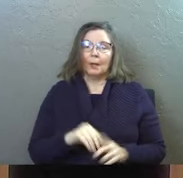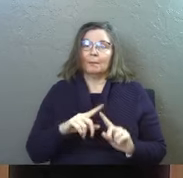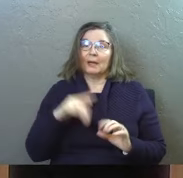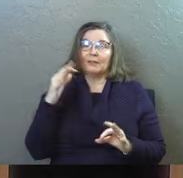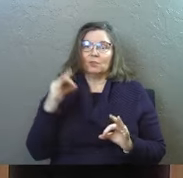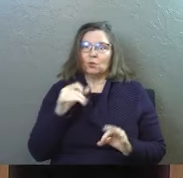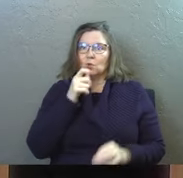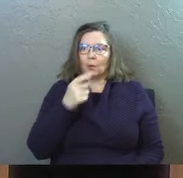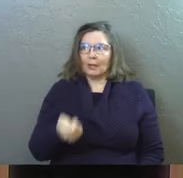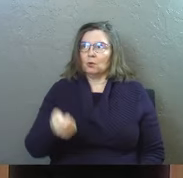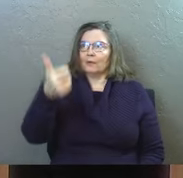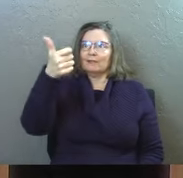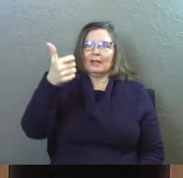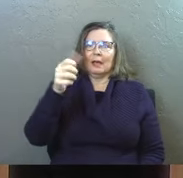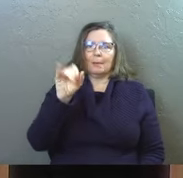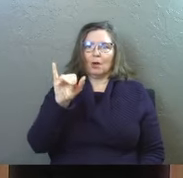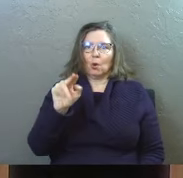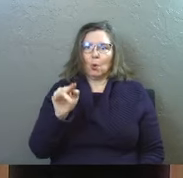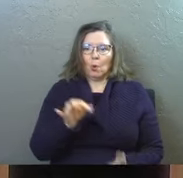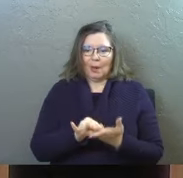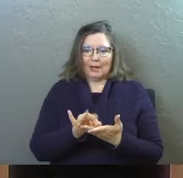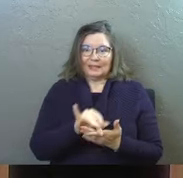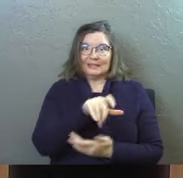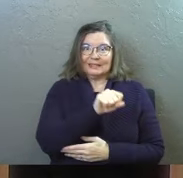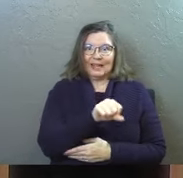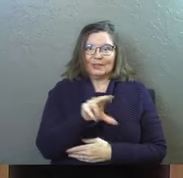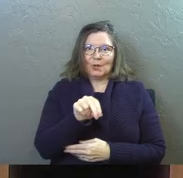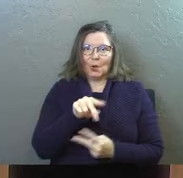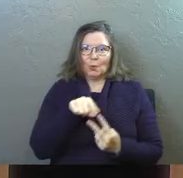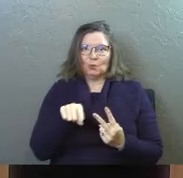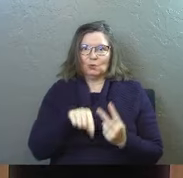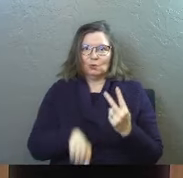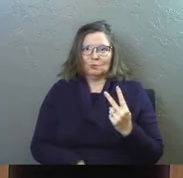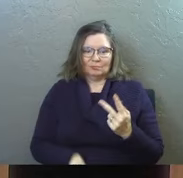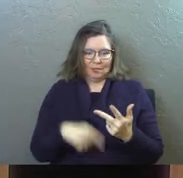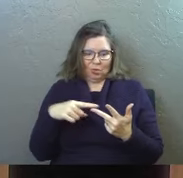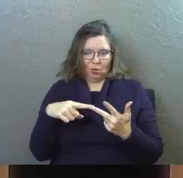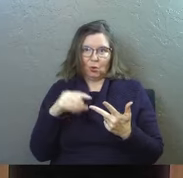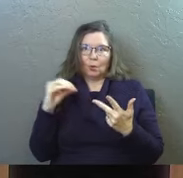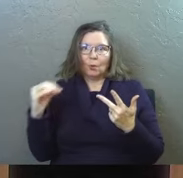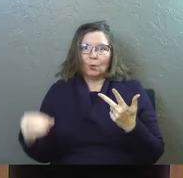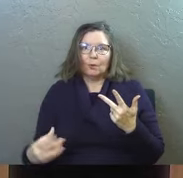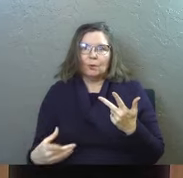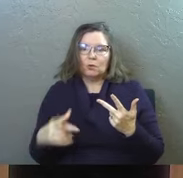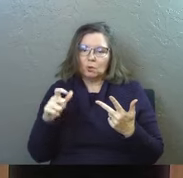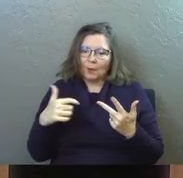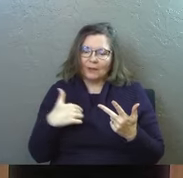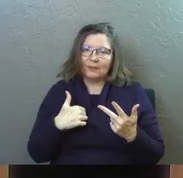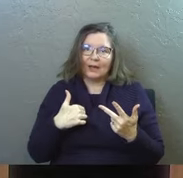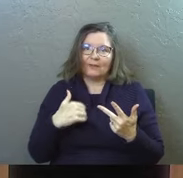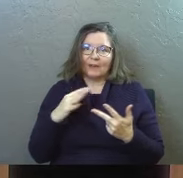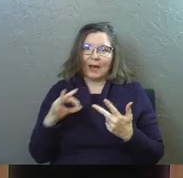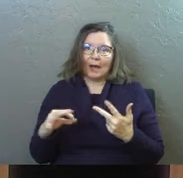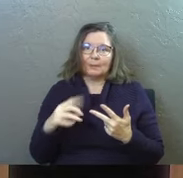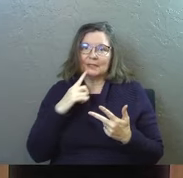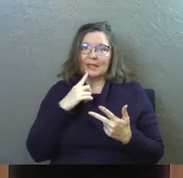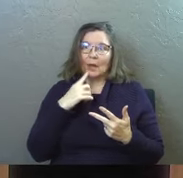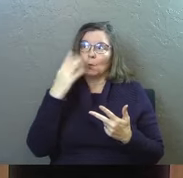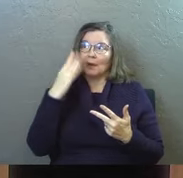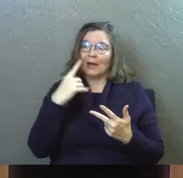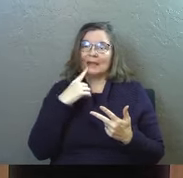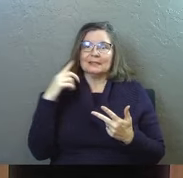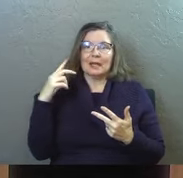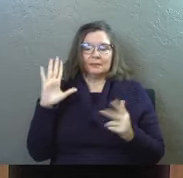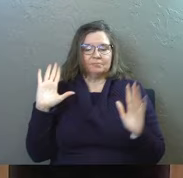you don't get to flip a coin because that's only got a yes and a no right you've got to have an option there that where